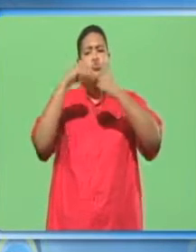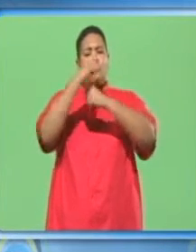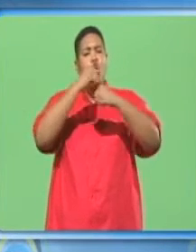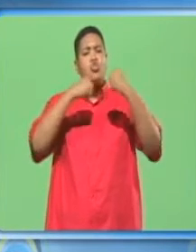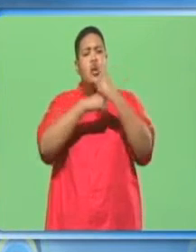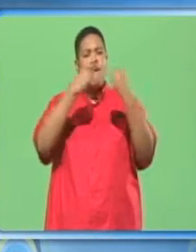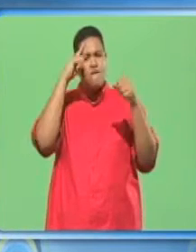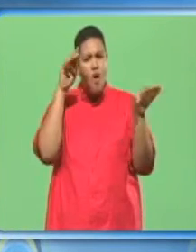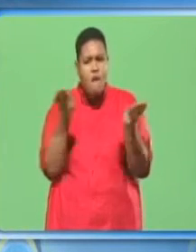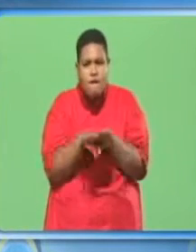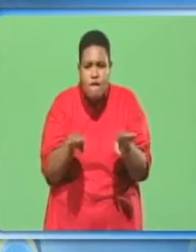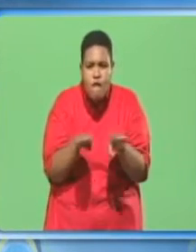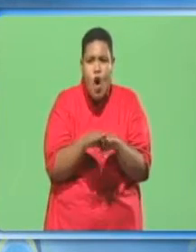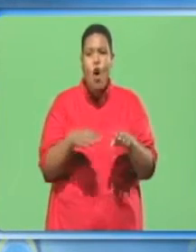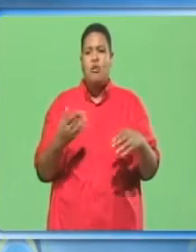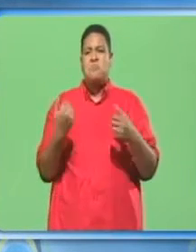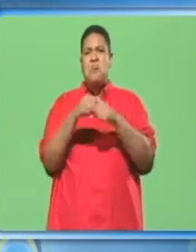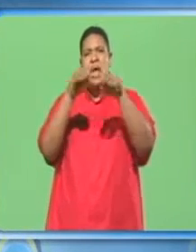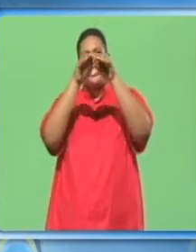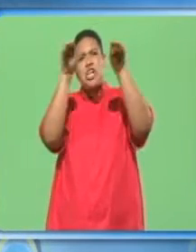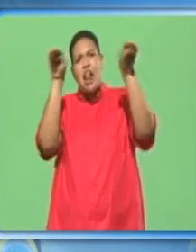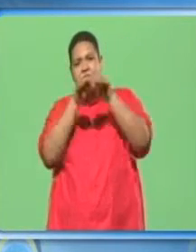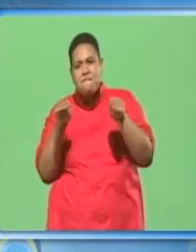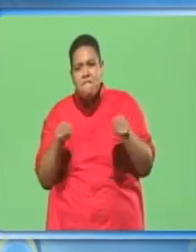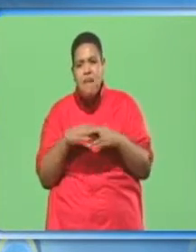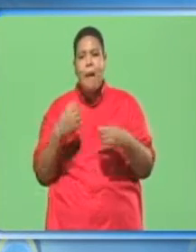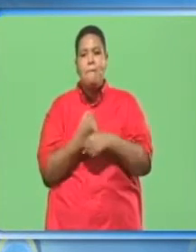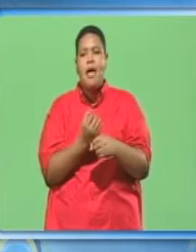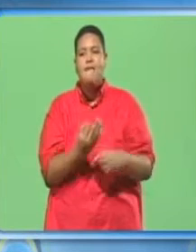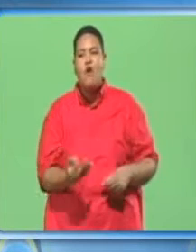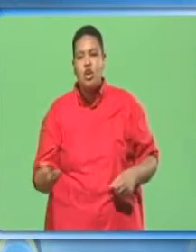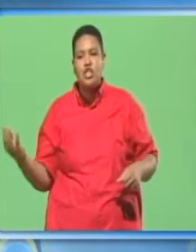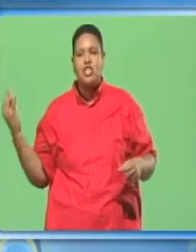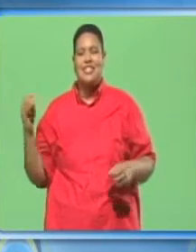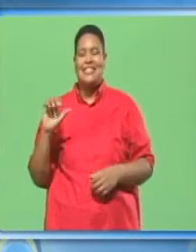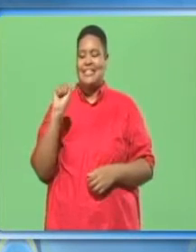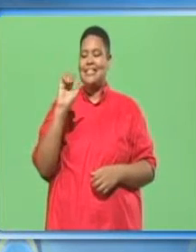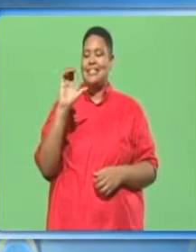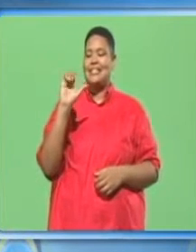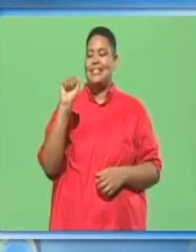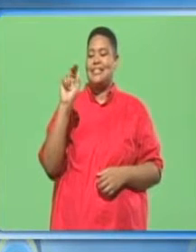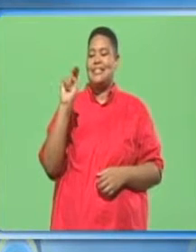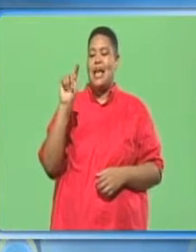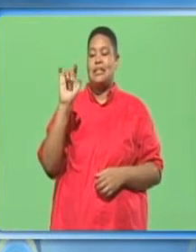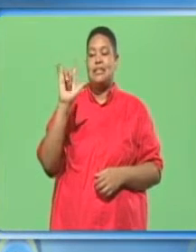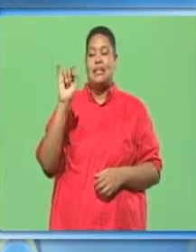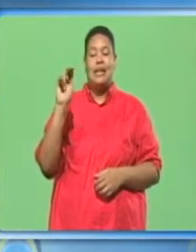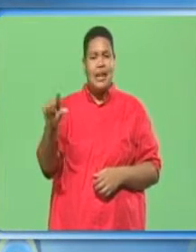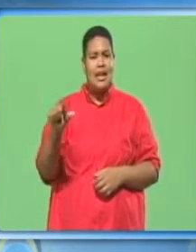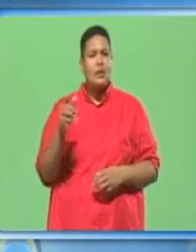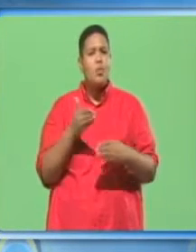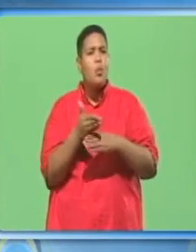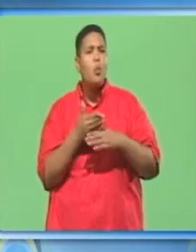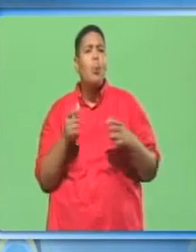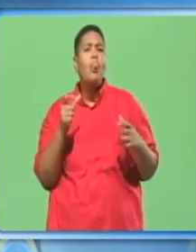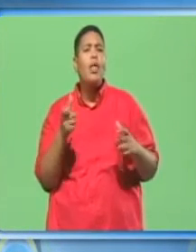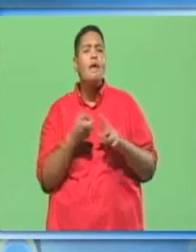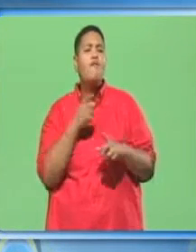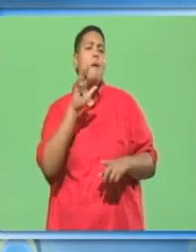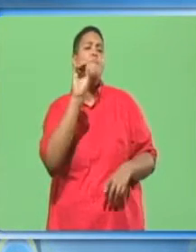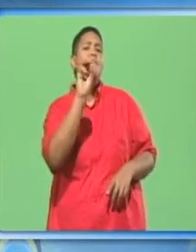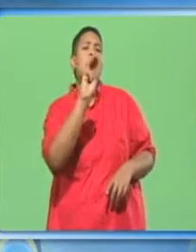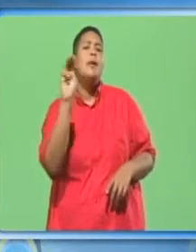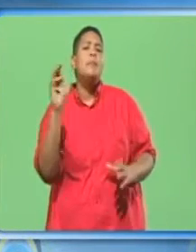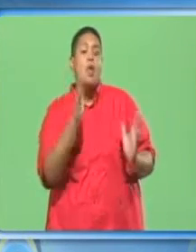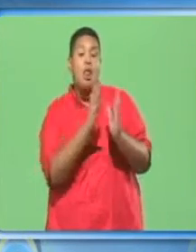for flooring, shelving and furniture making. Scantling. Timber having thickness ranging from 50mm